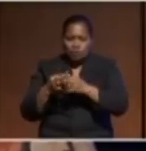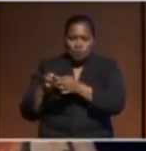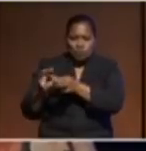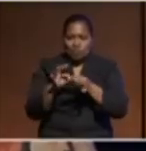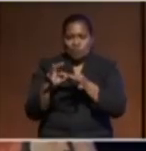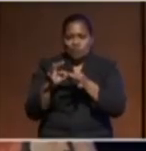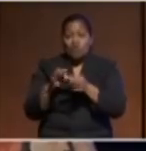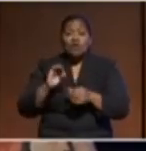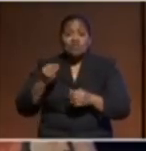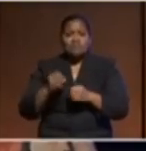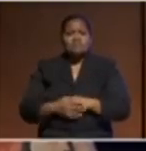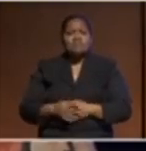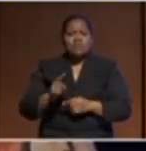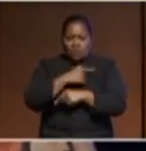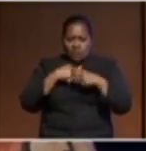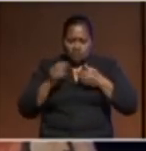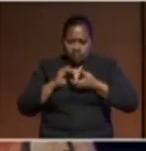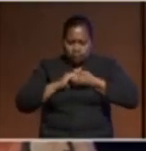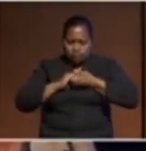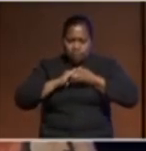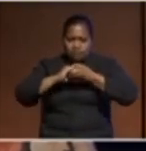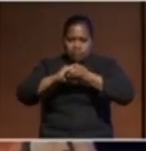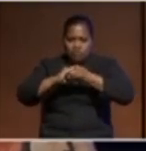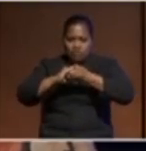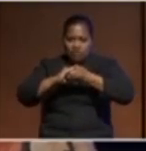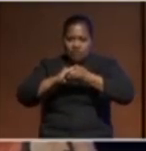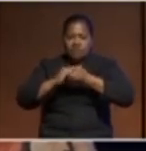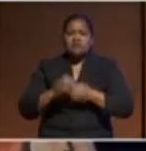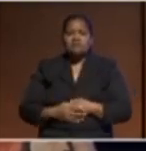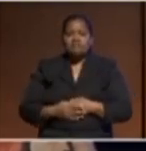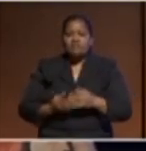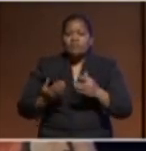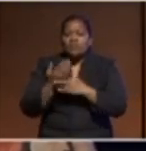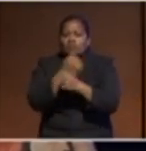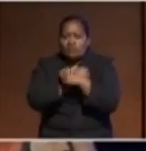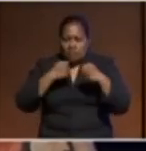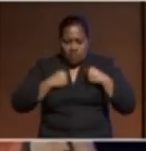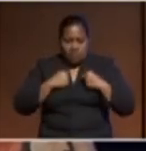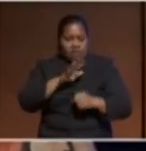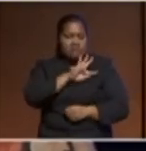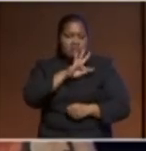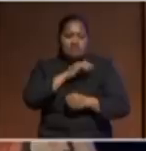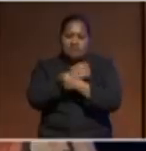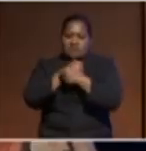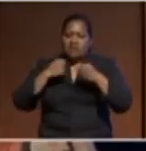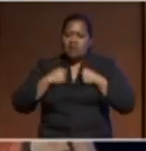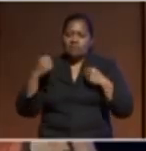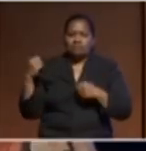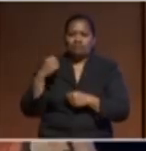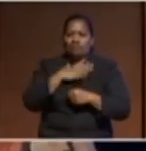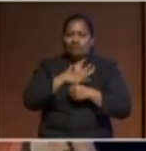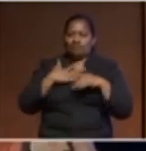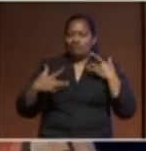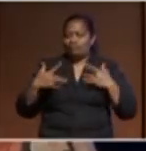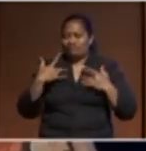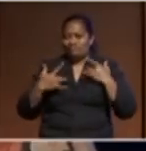people who are custodians of nature anchored by our faith and our spirituality yet we come as